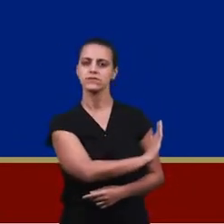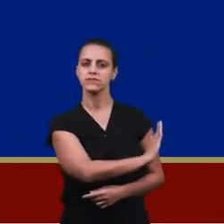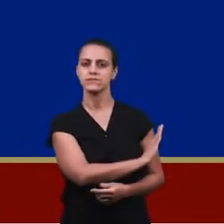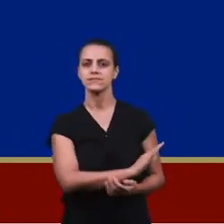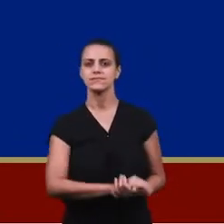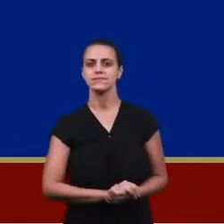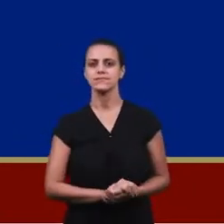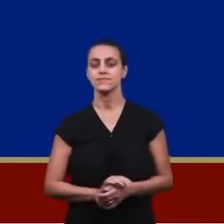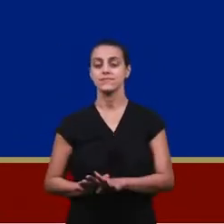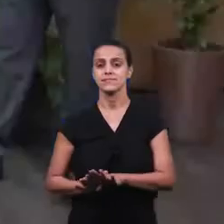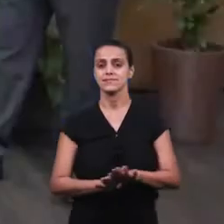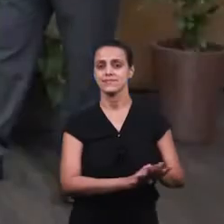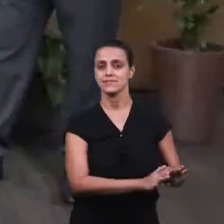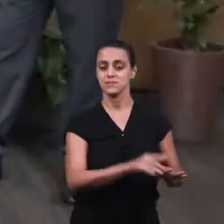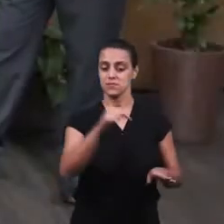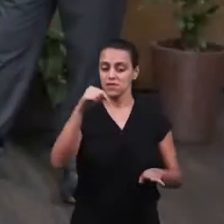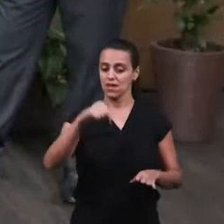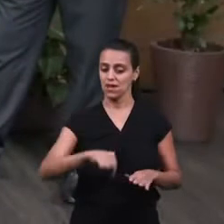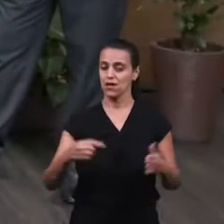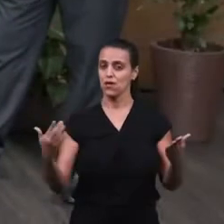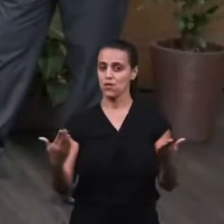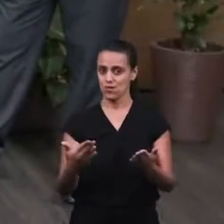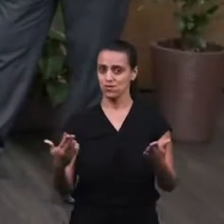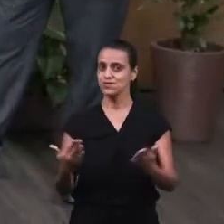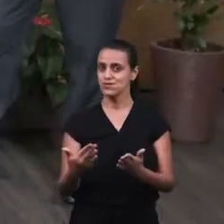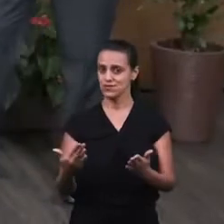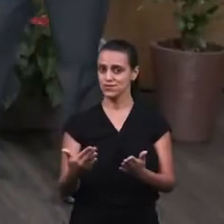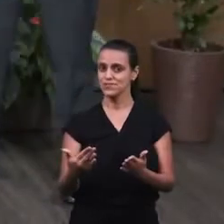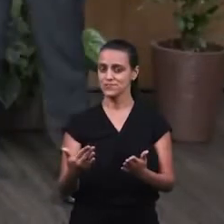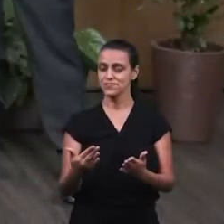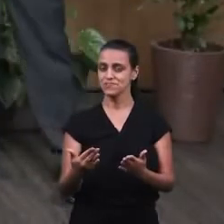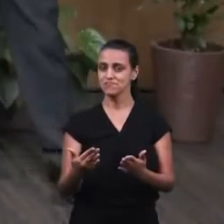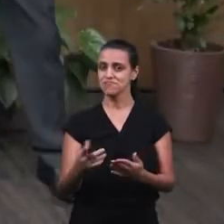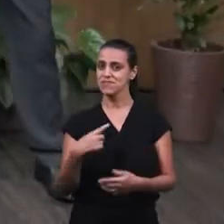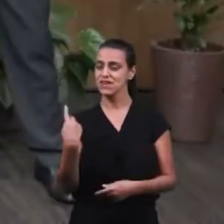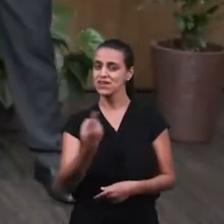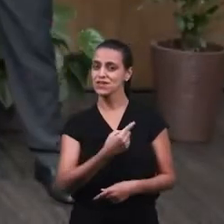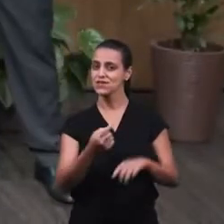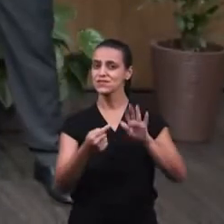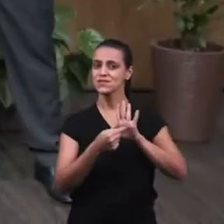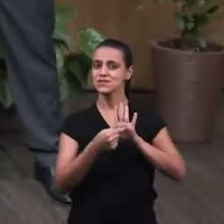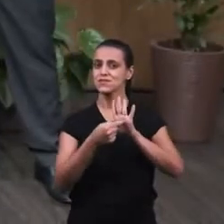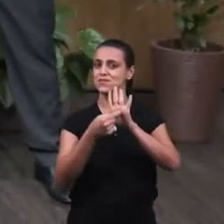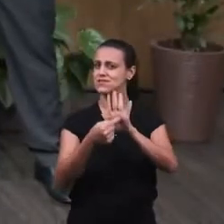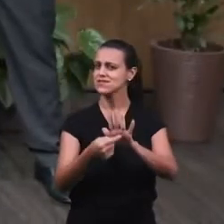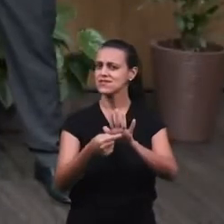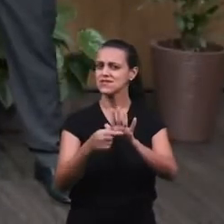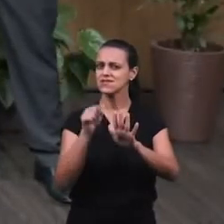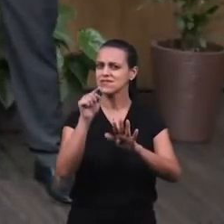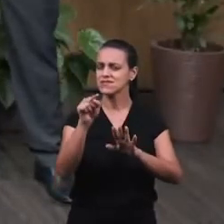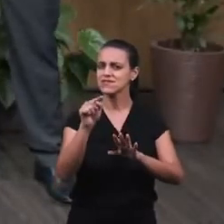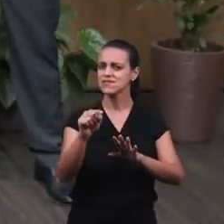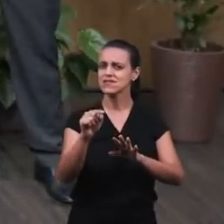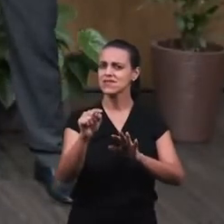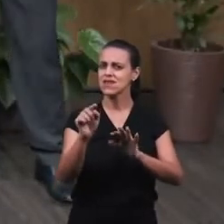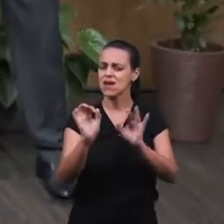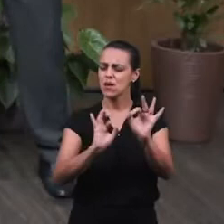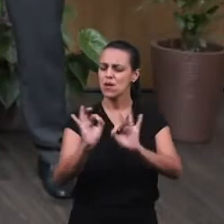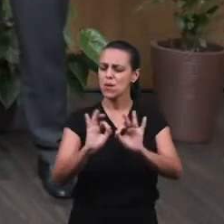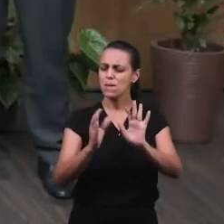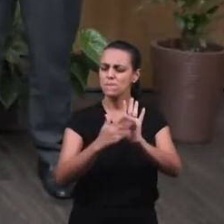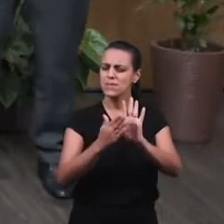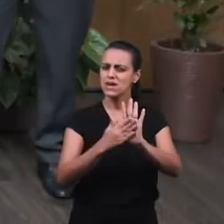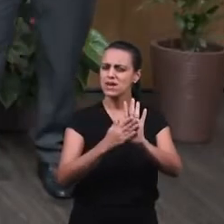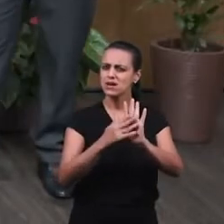And in this program, Dan Daniel and everyone who's watching us, we're going to show the plan or the